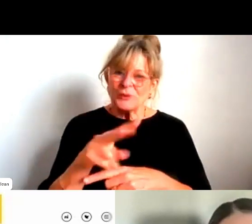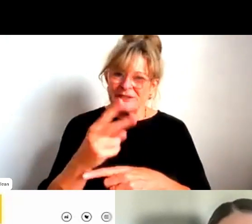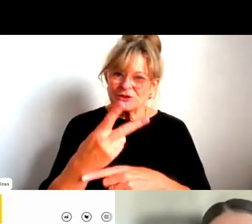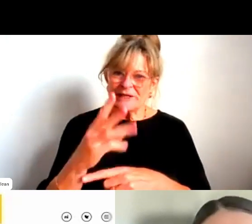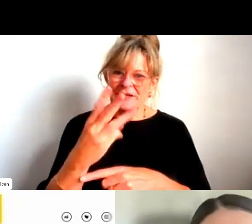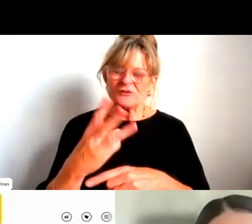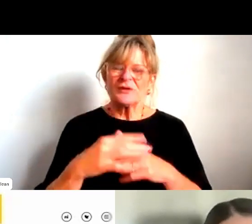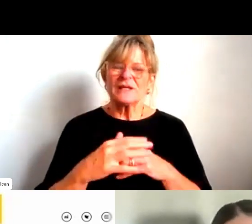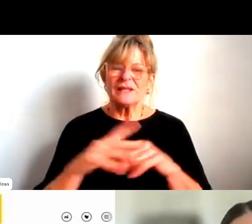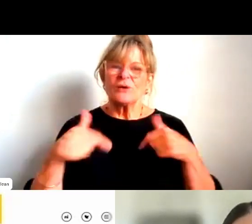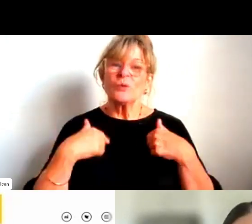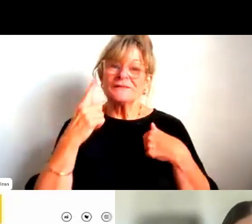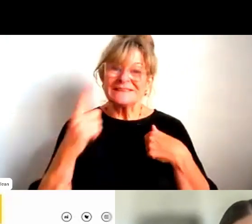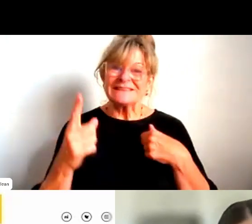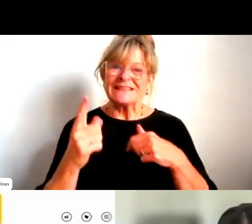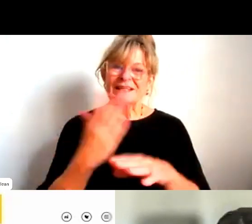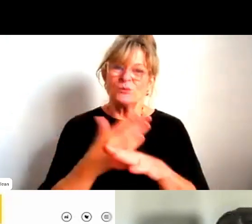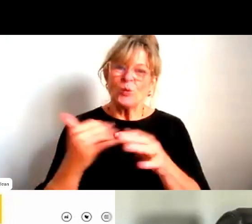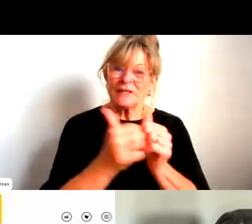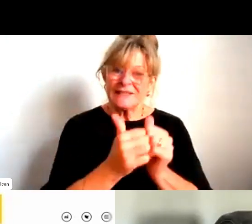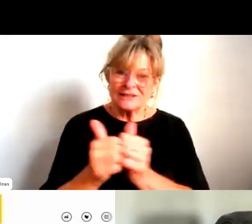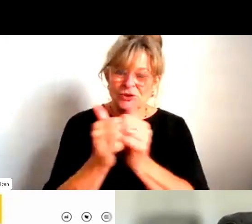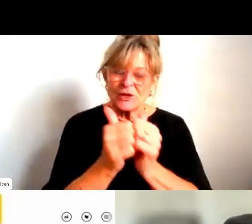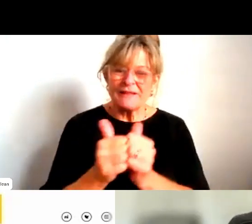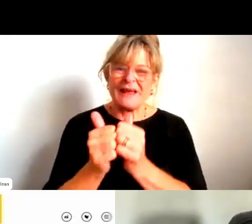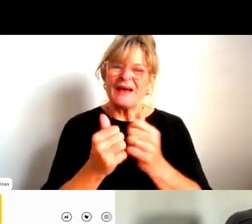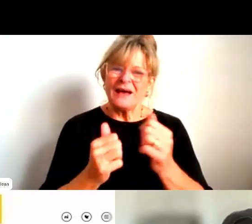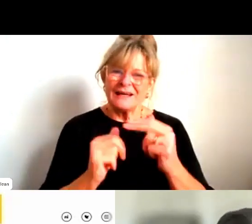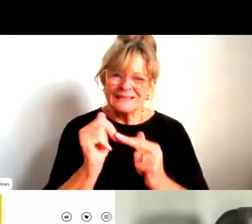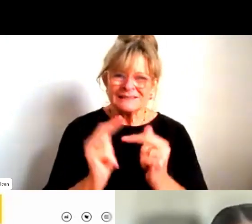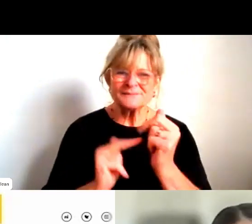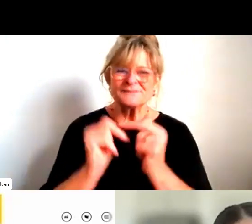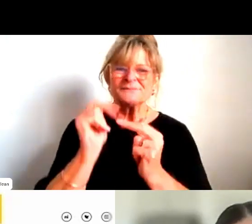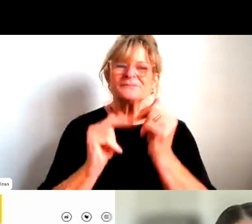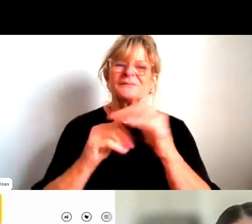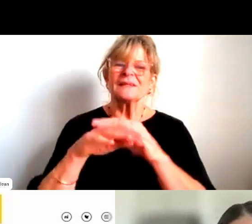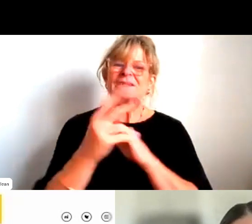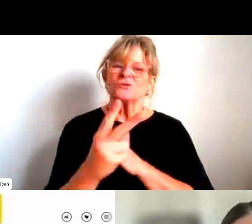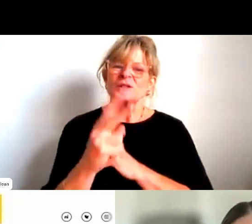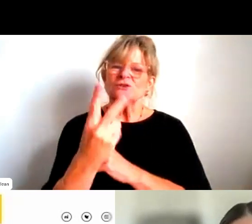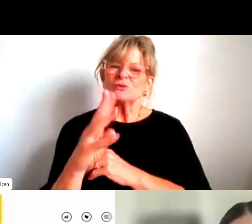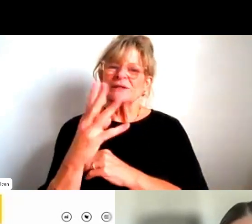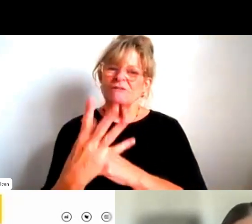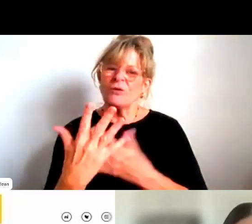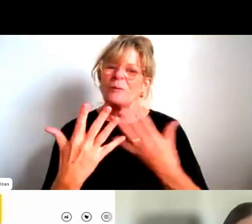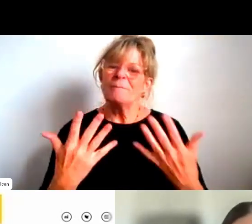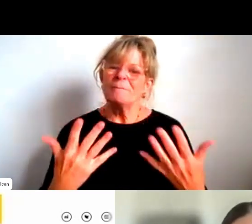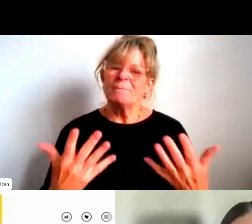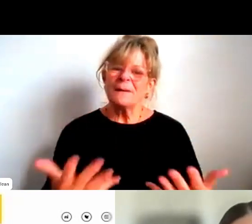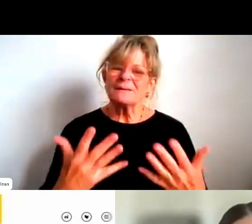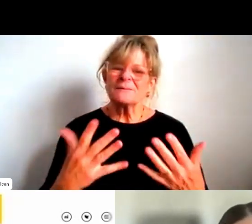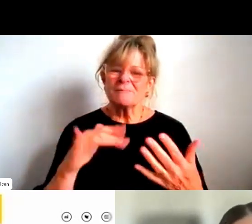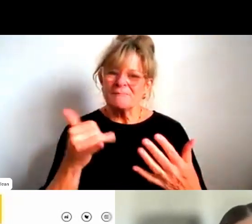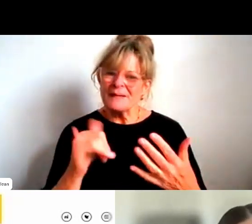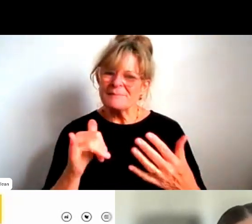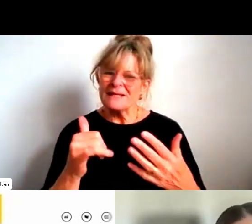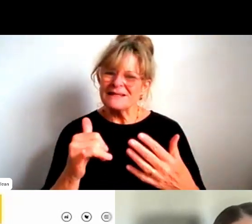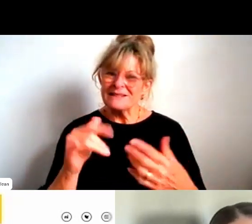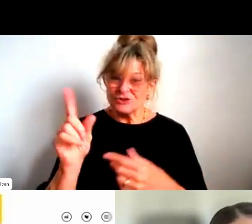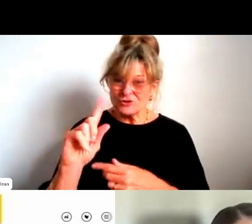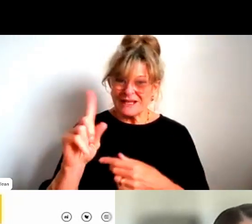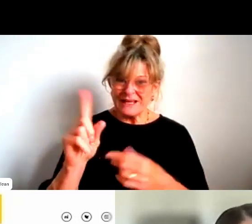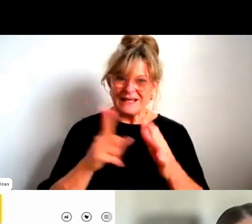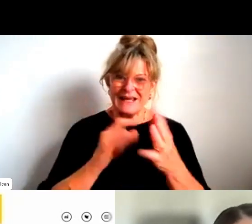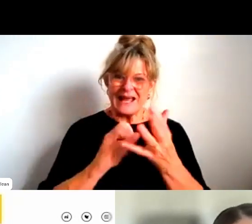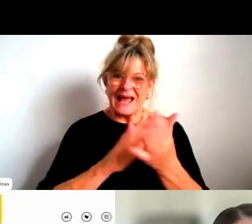-design and development come to fruition in 2024. But I think today, was it today, Rana? You could probably fact check me on this. Ash Gardner